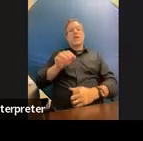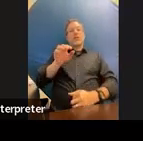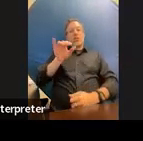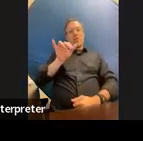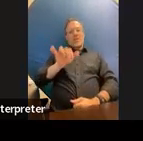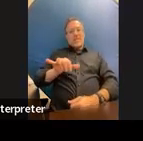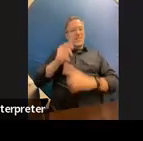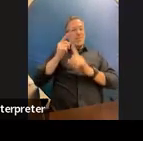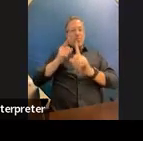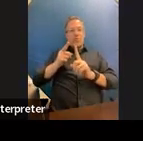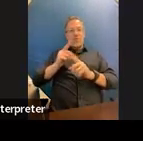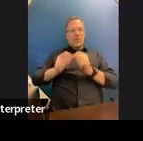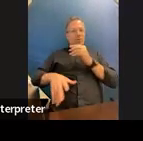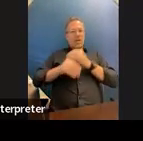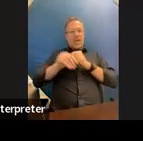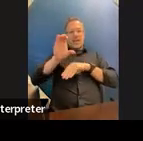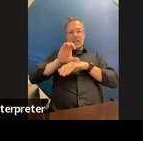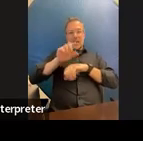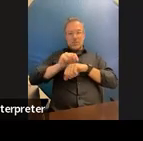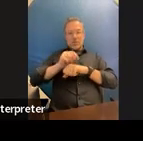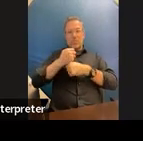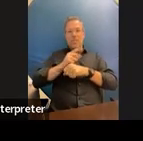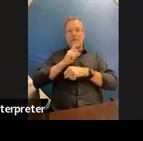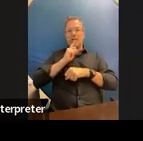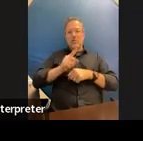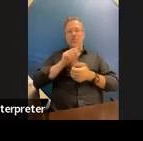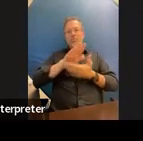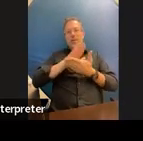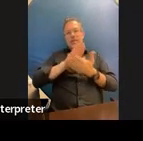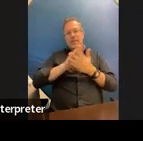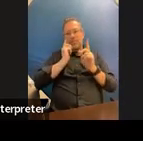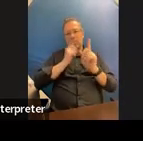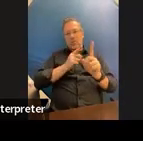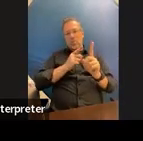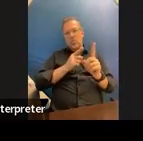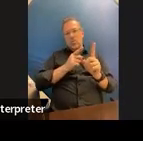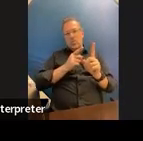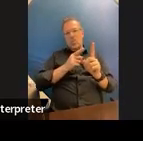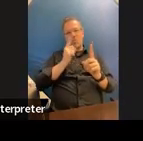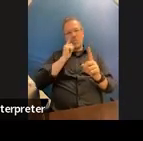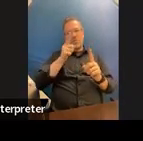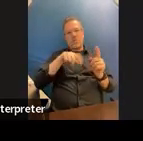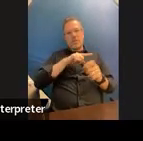perfect but just make sure there's an academic goal um for that